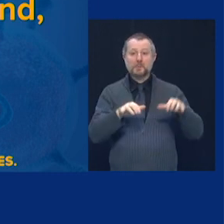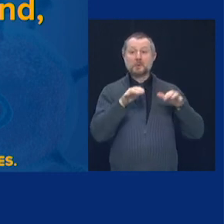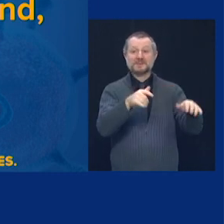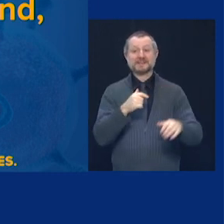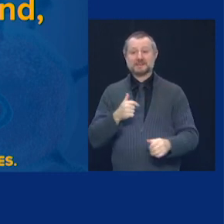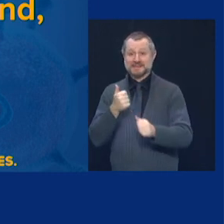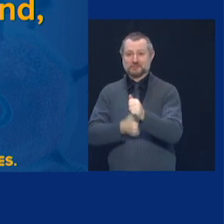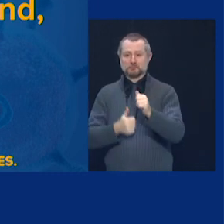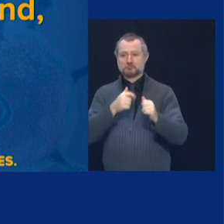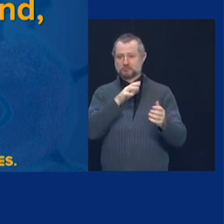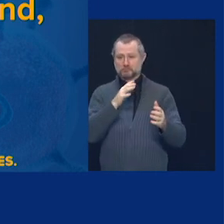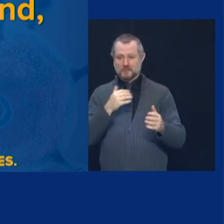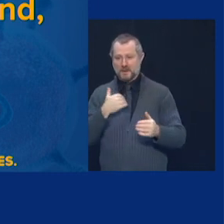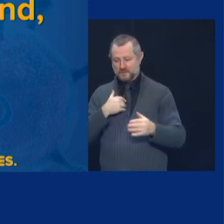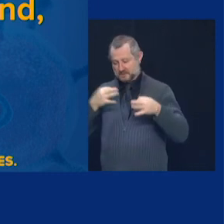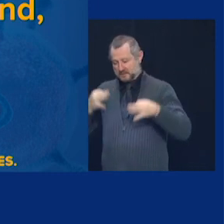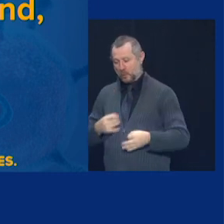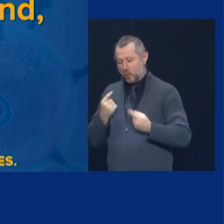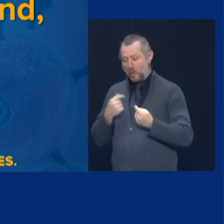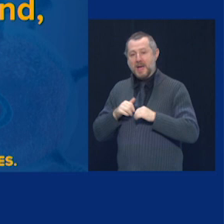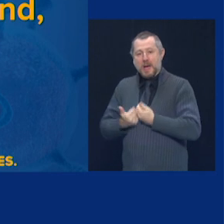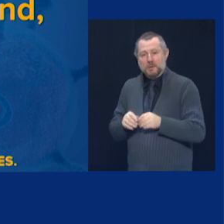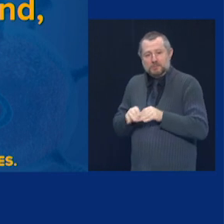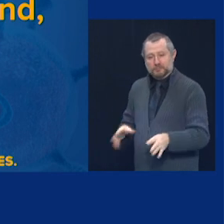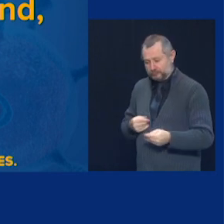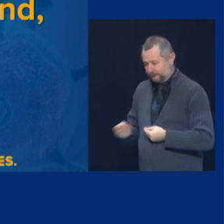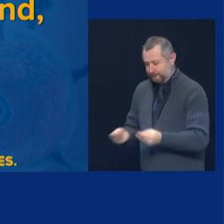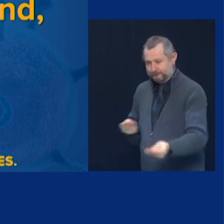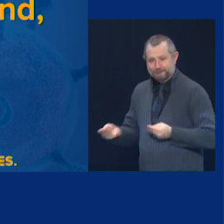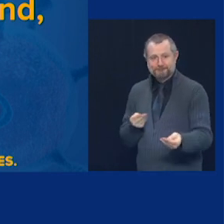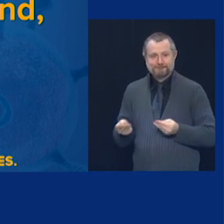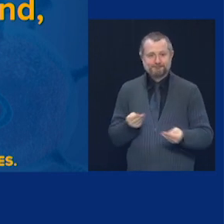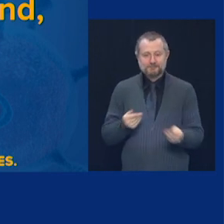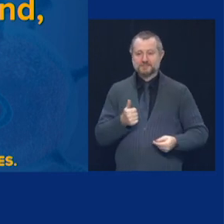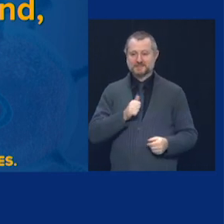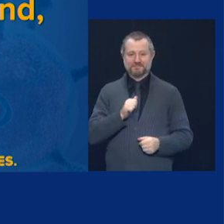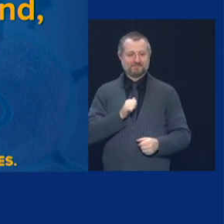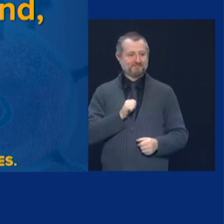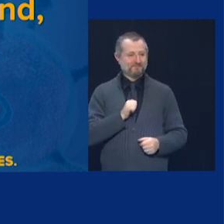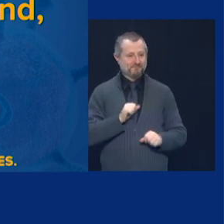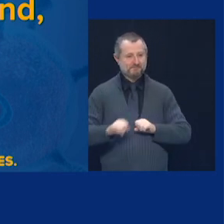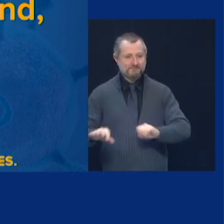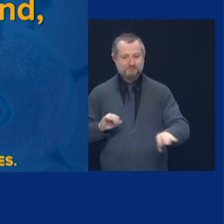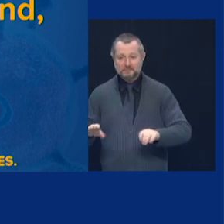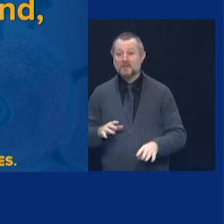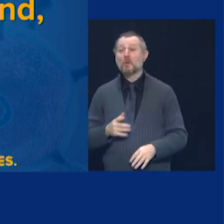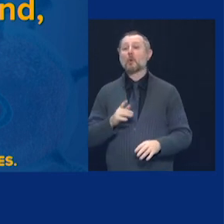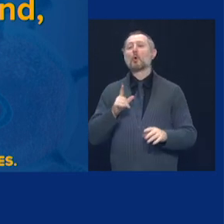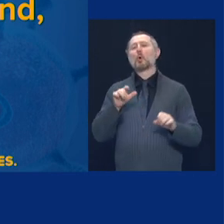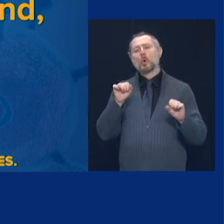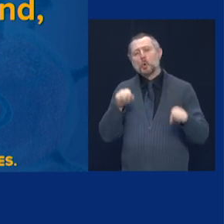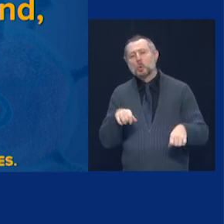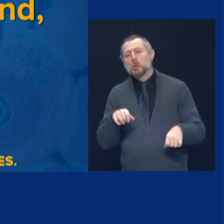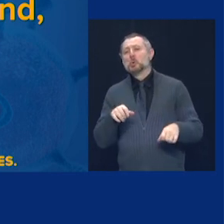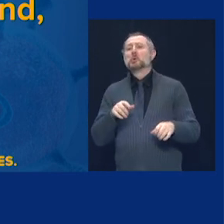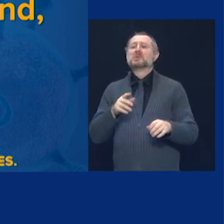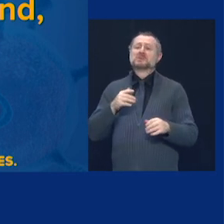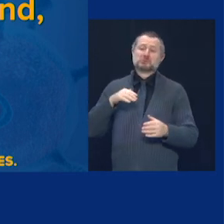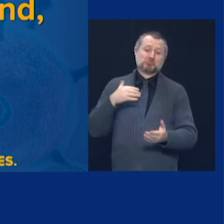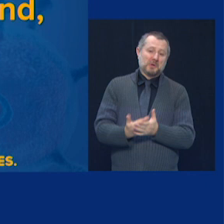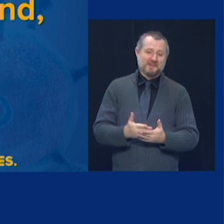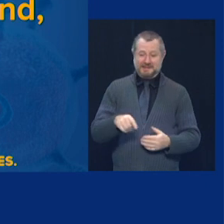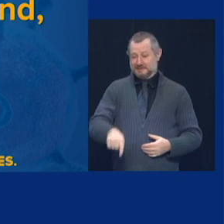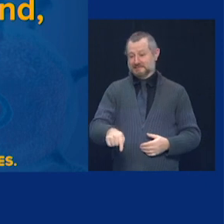within places within the state. It could arrive as soon as this weekend.